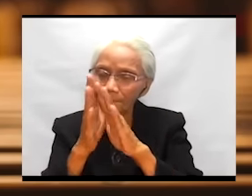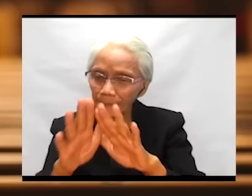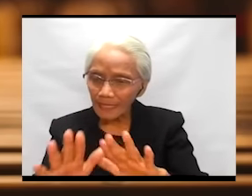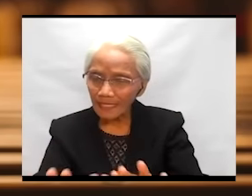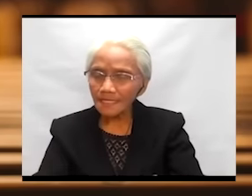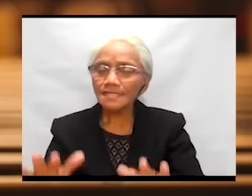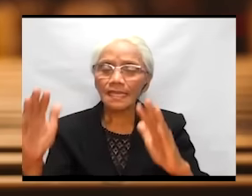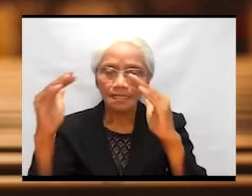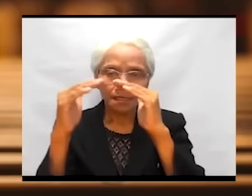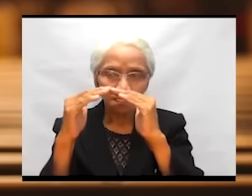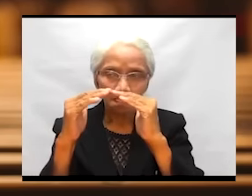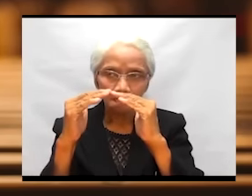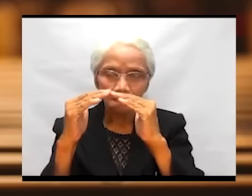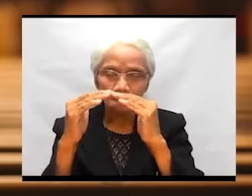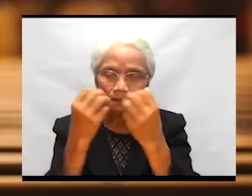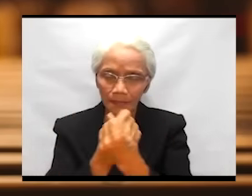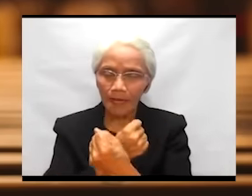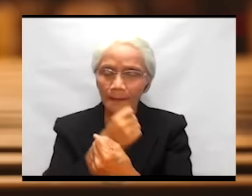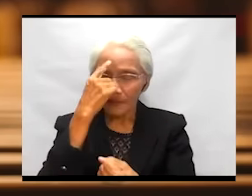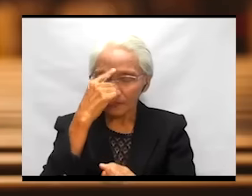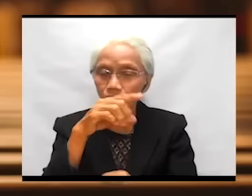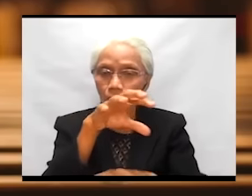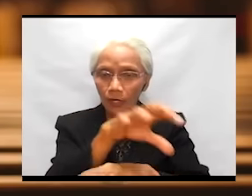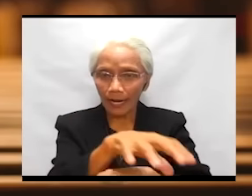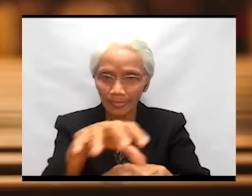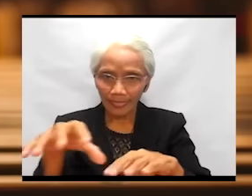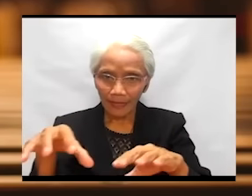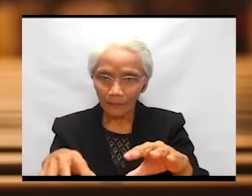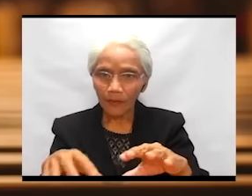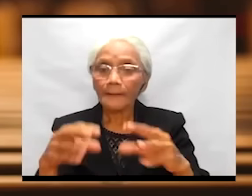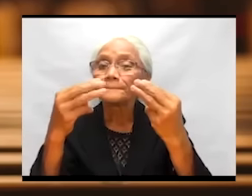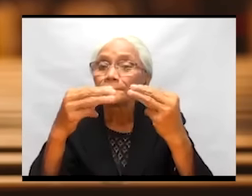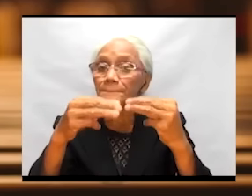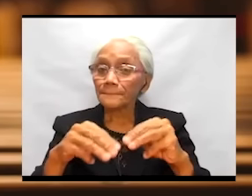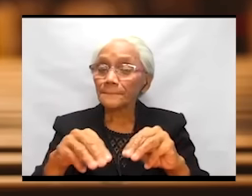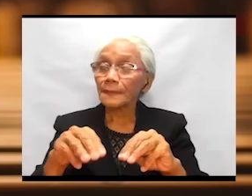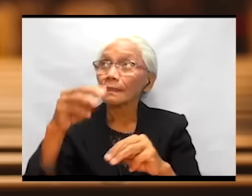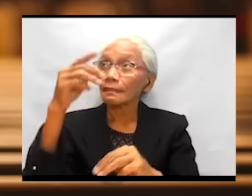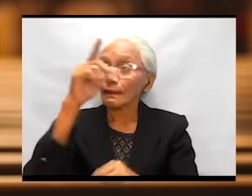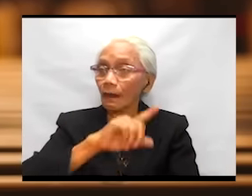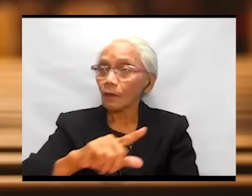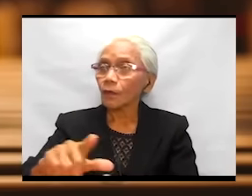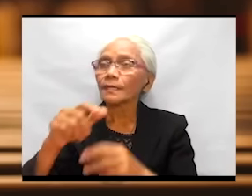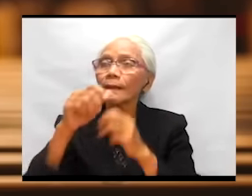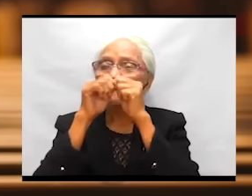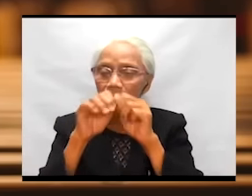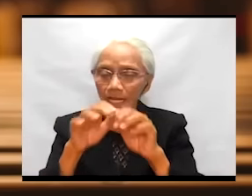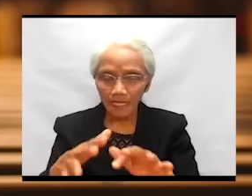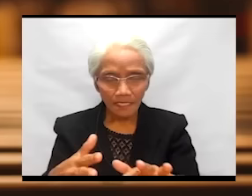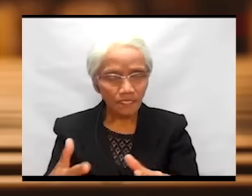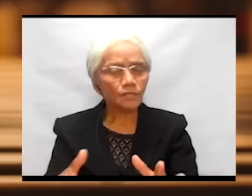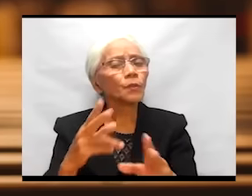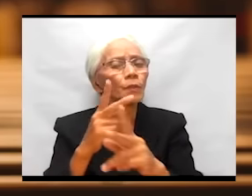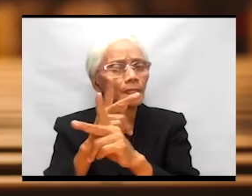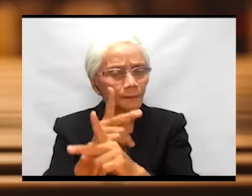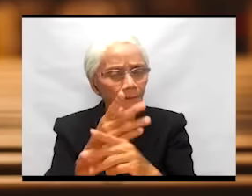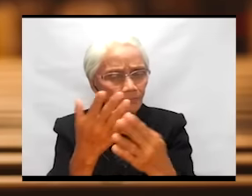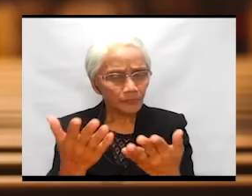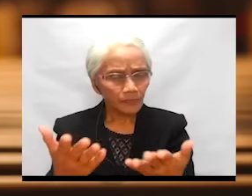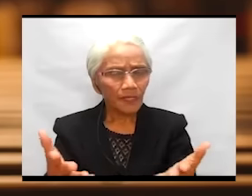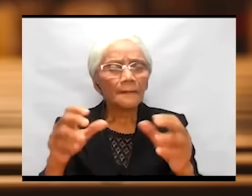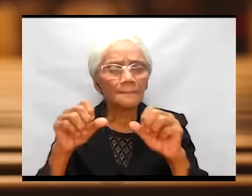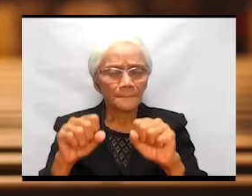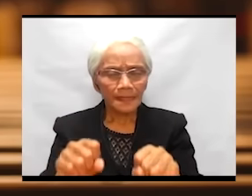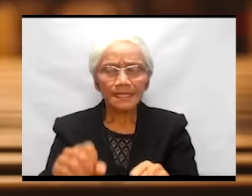for neighbors. May the Lord bless you and keep you. May the Lord let his face shine